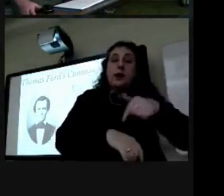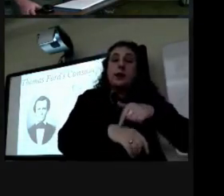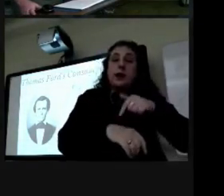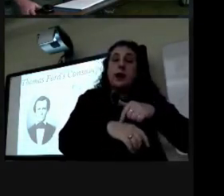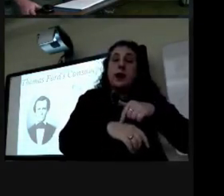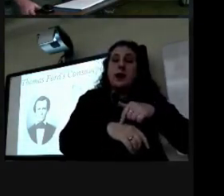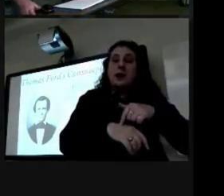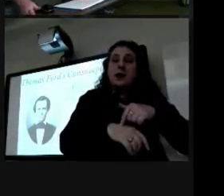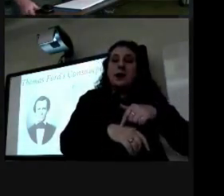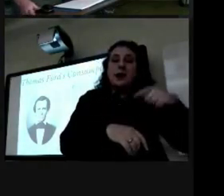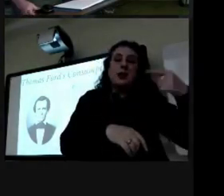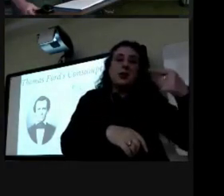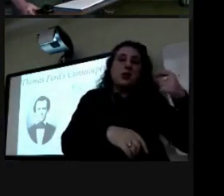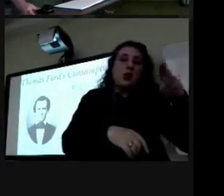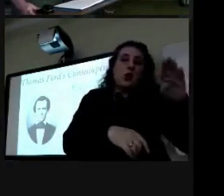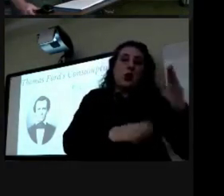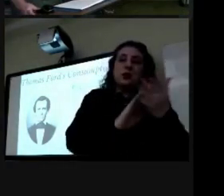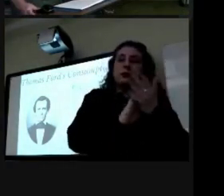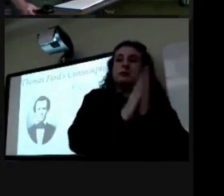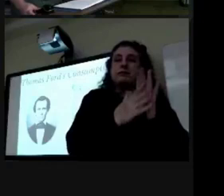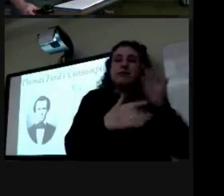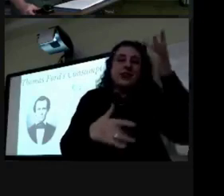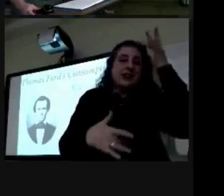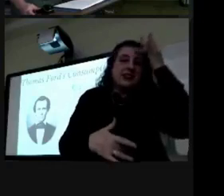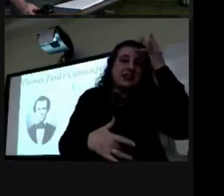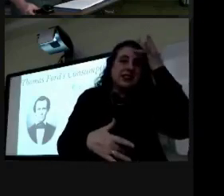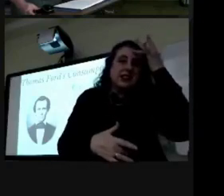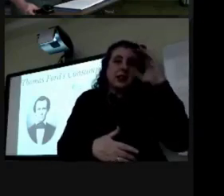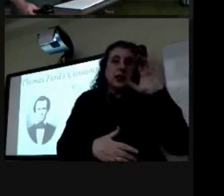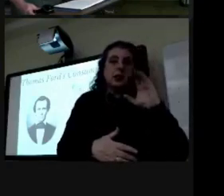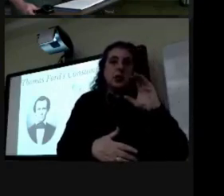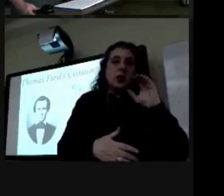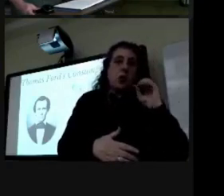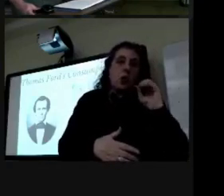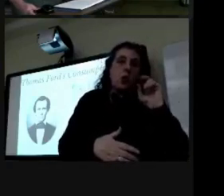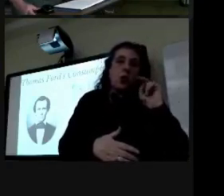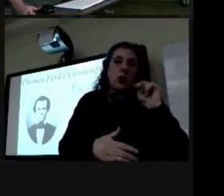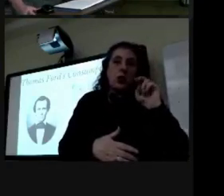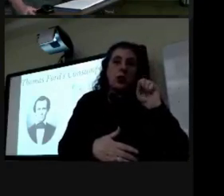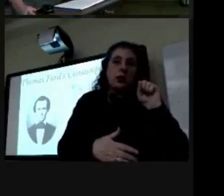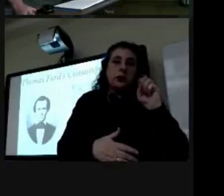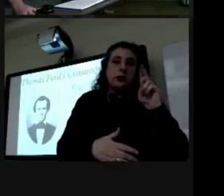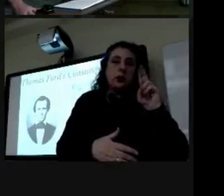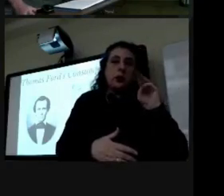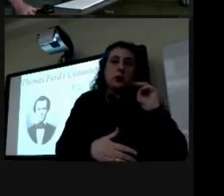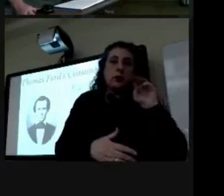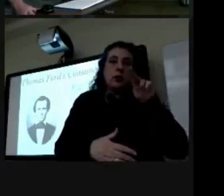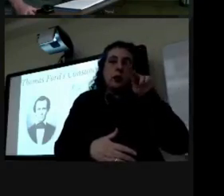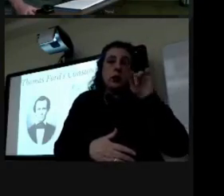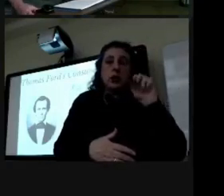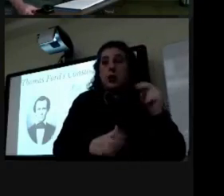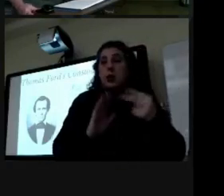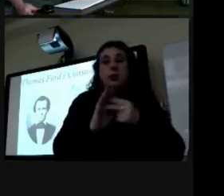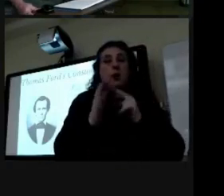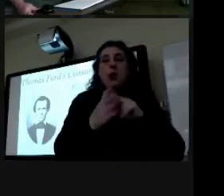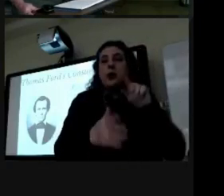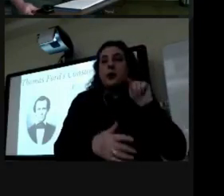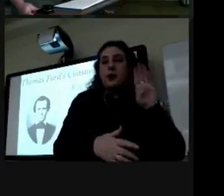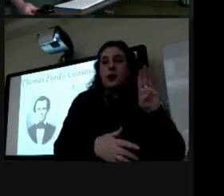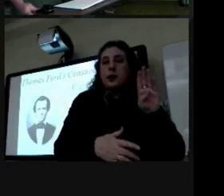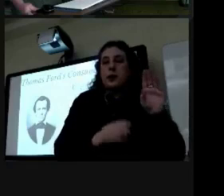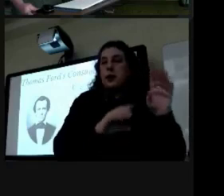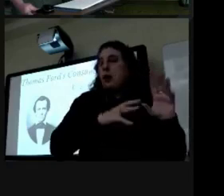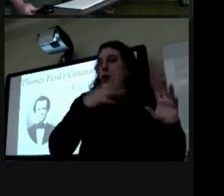unfortunately george contracted consumption and he left for cincinnati to seek treatment and thomas actually